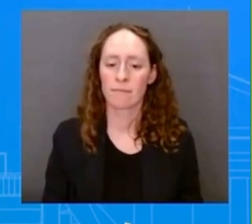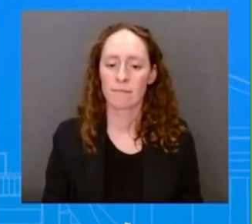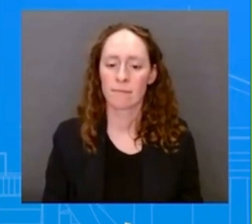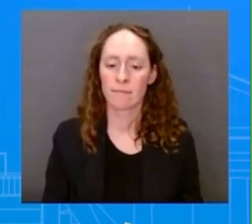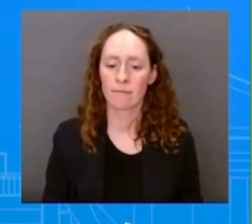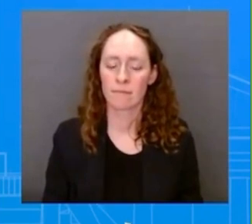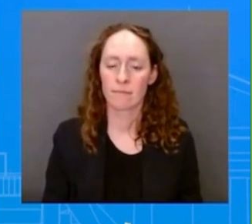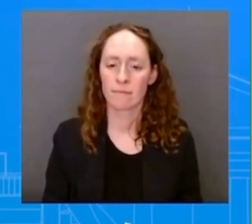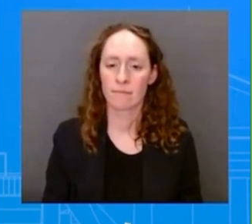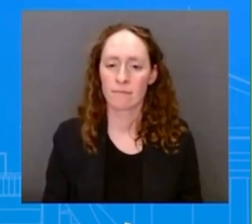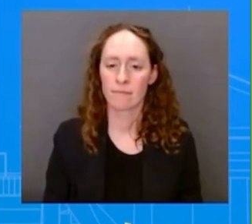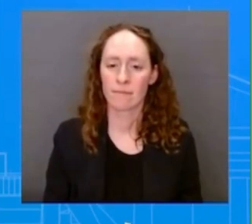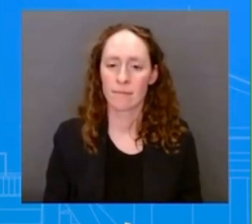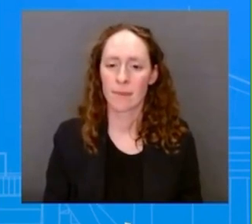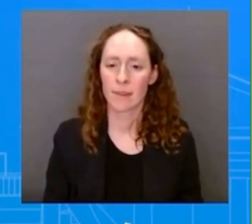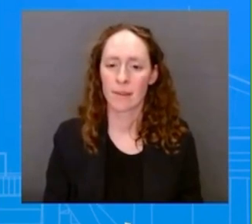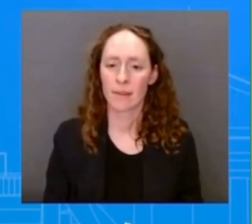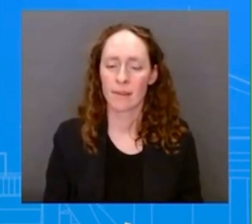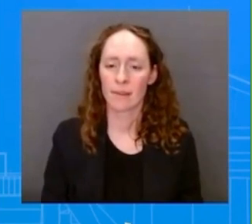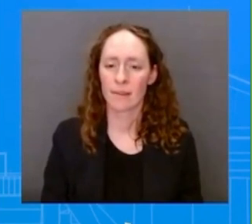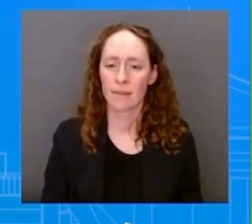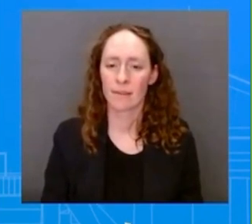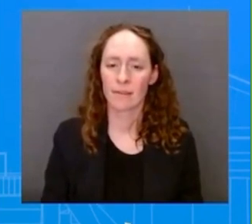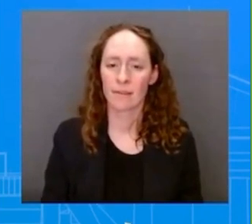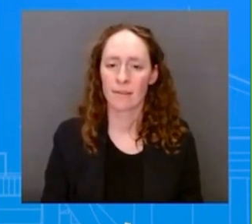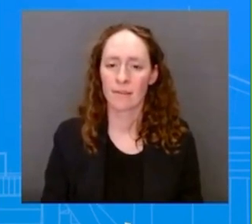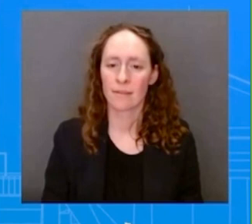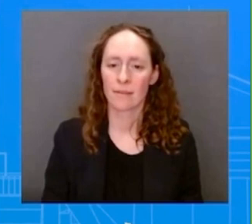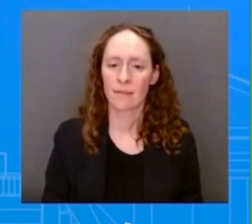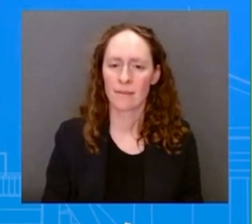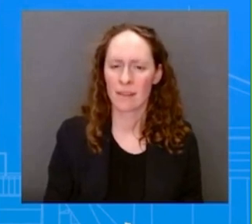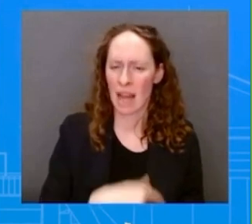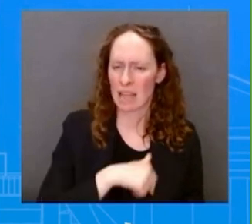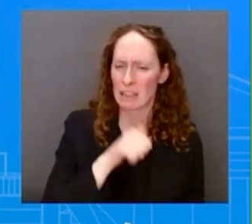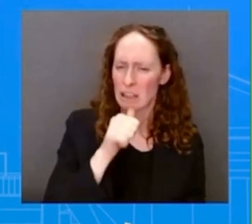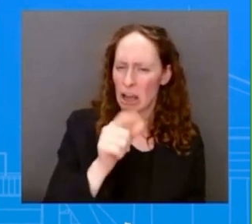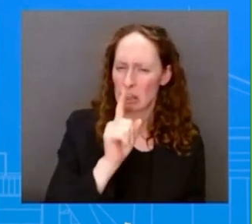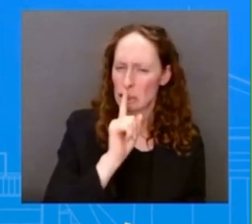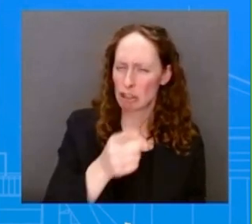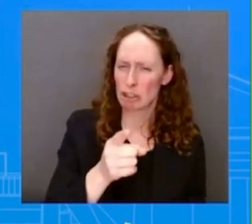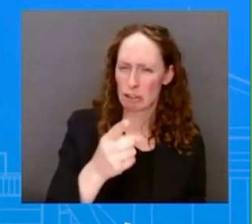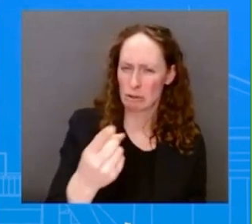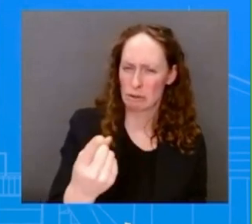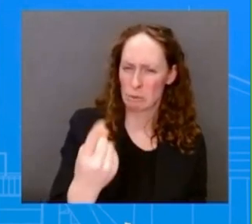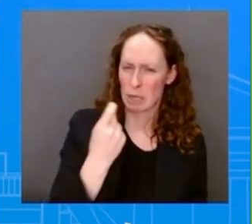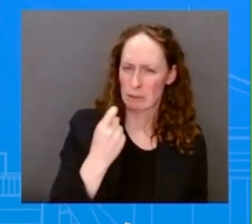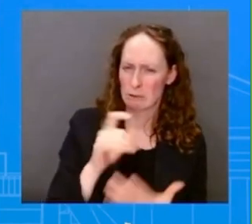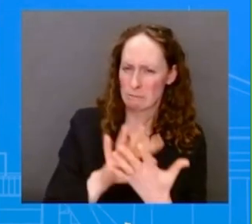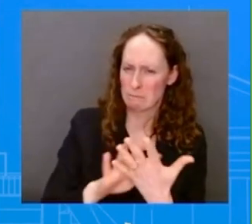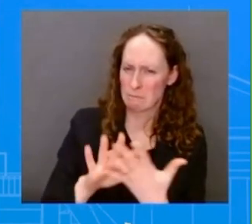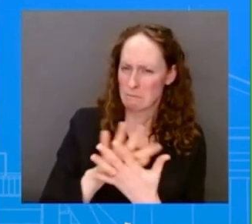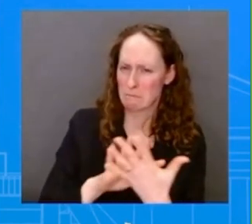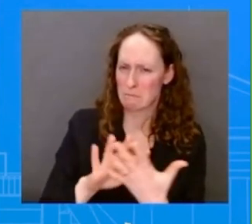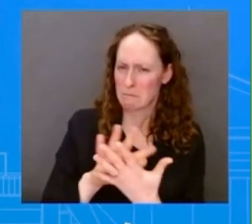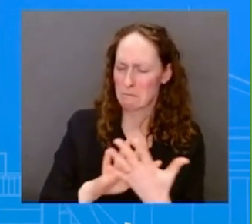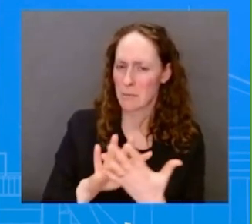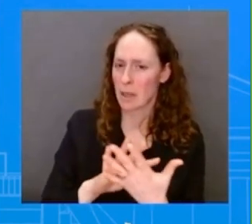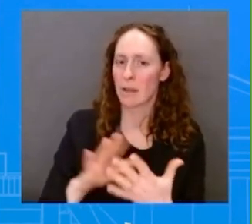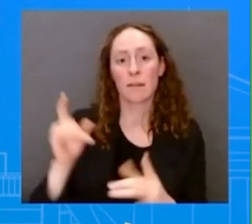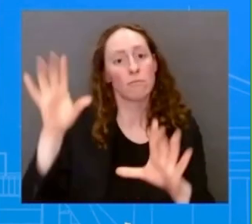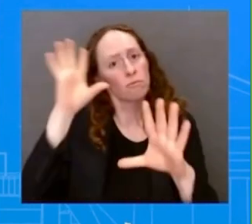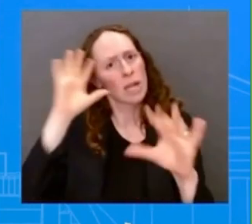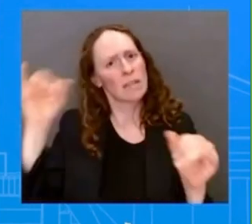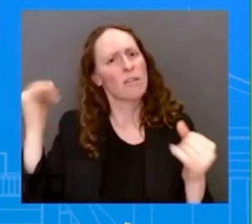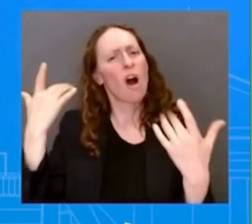unlikely or less likely. The President still wants to keep those lines of communication open, Phil, and, and he has said